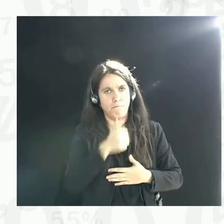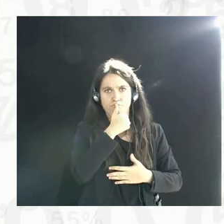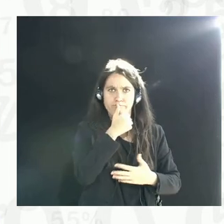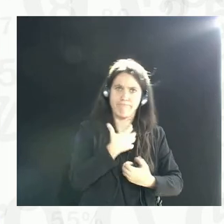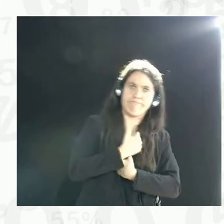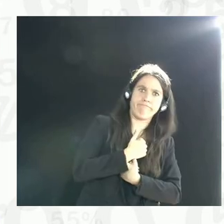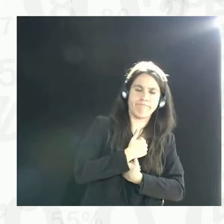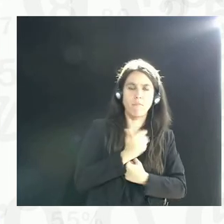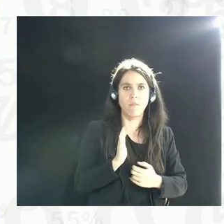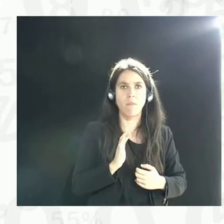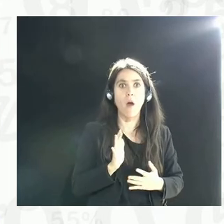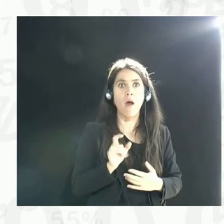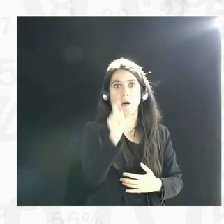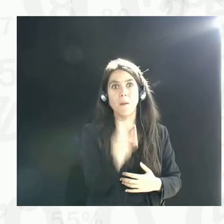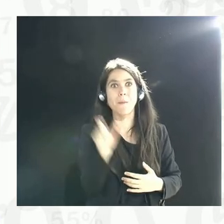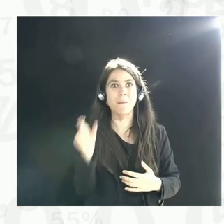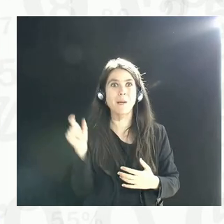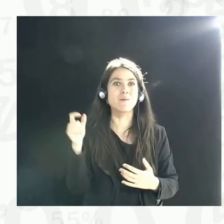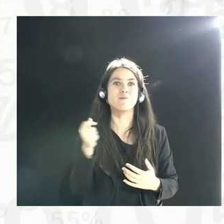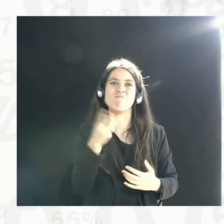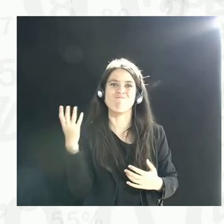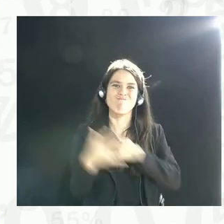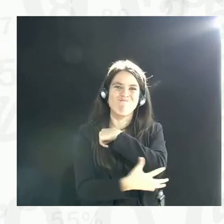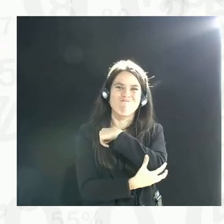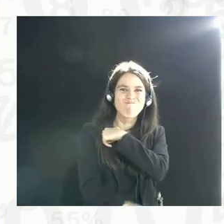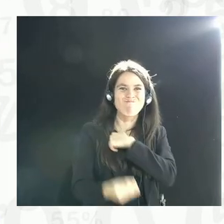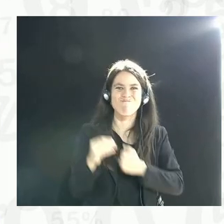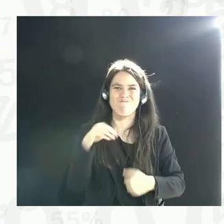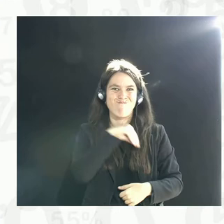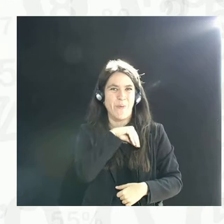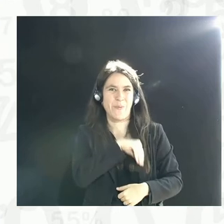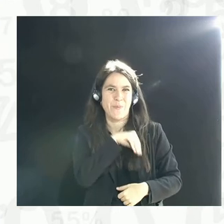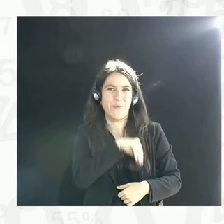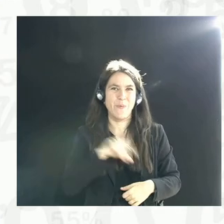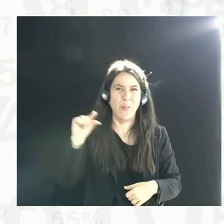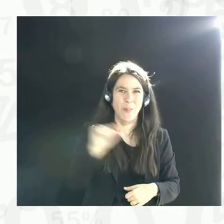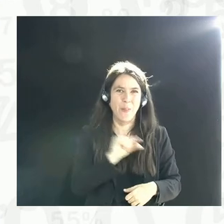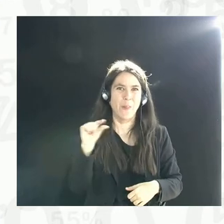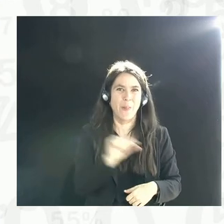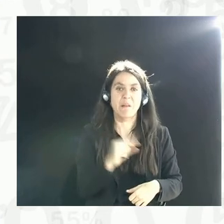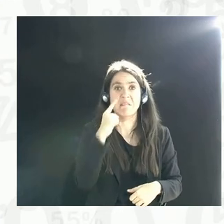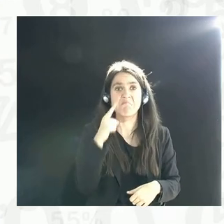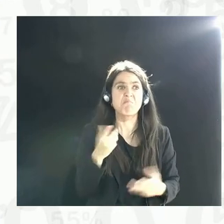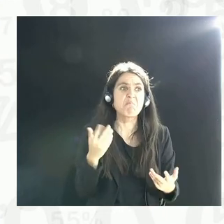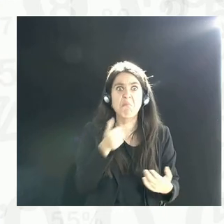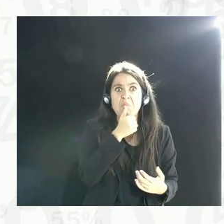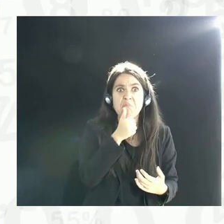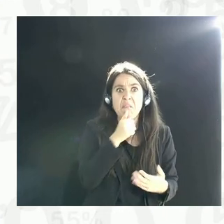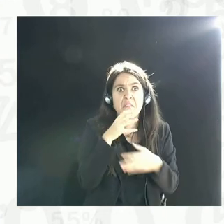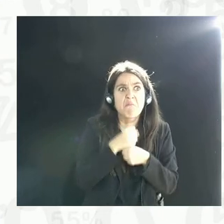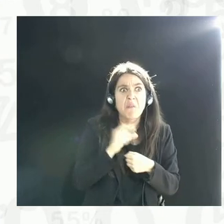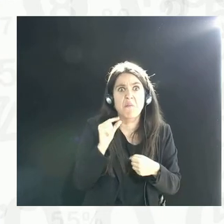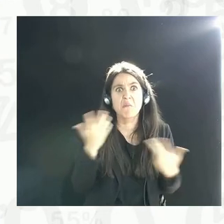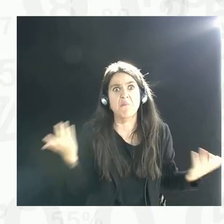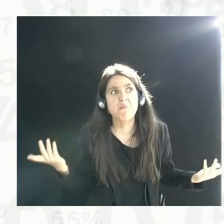populations who are largely low-income populations, I think those trade-offs become much more sharp, because the gains from giving